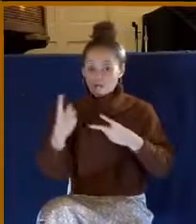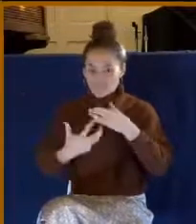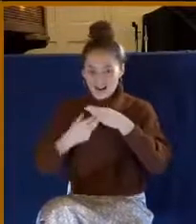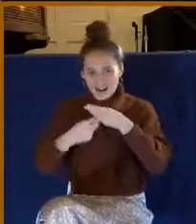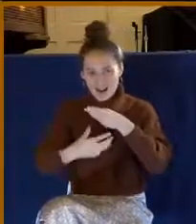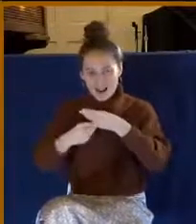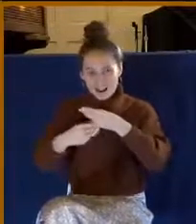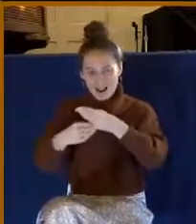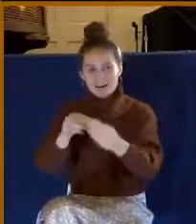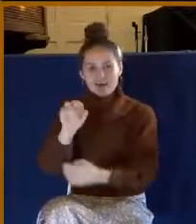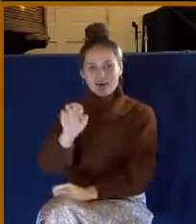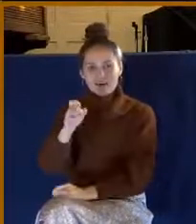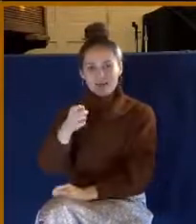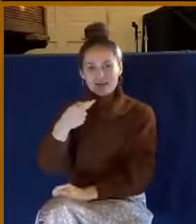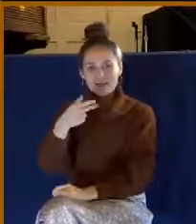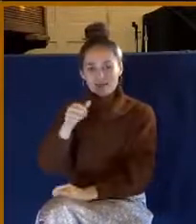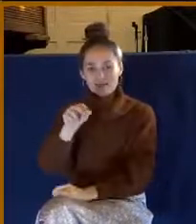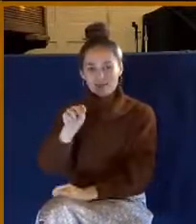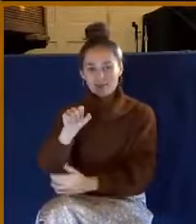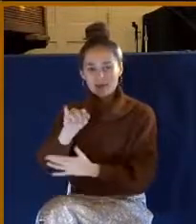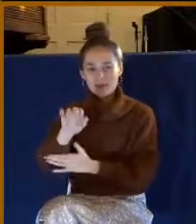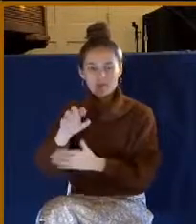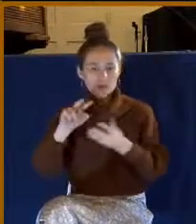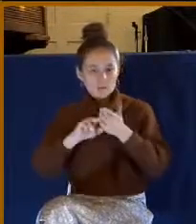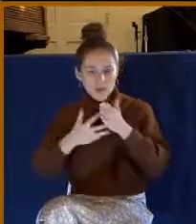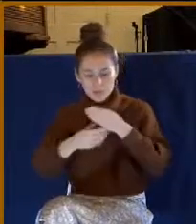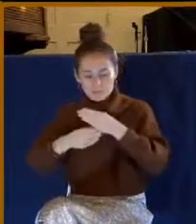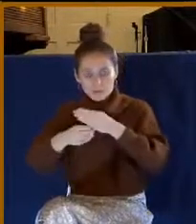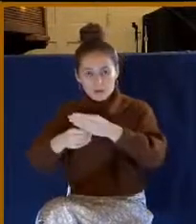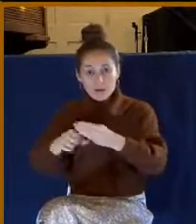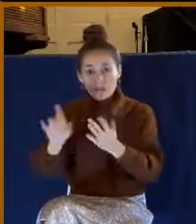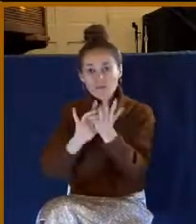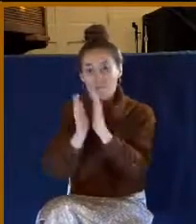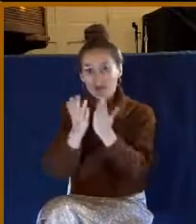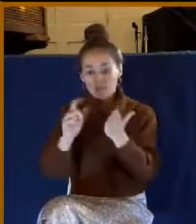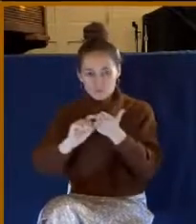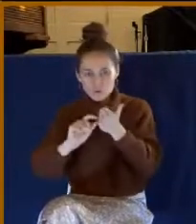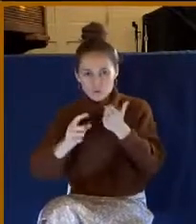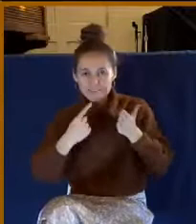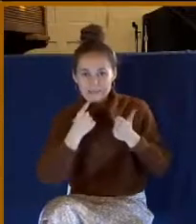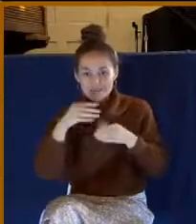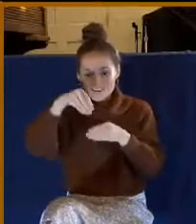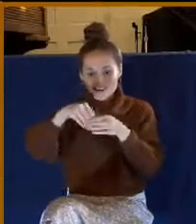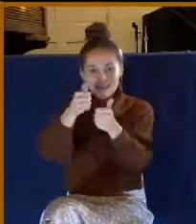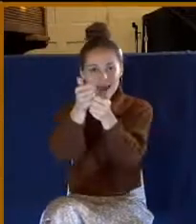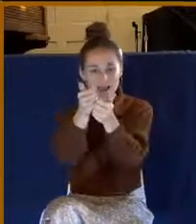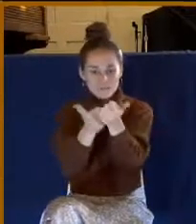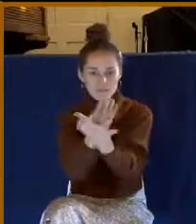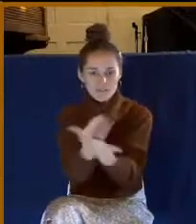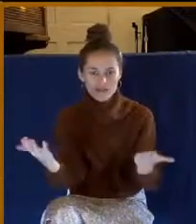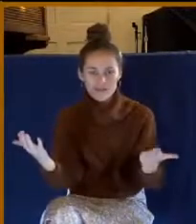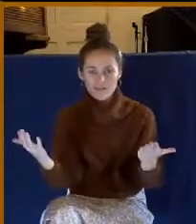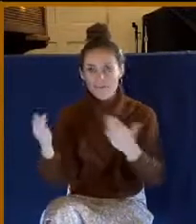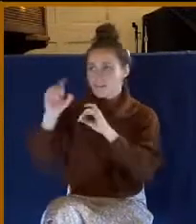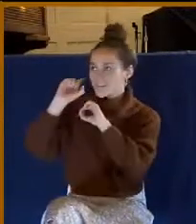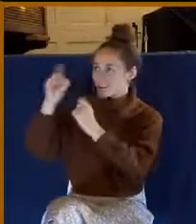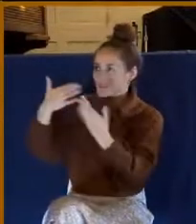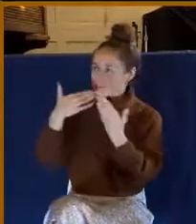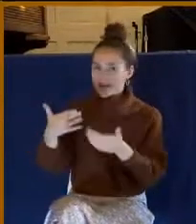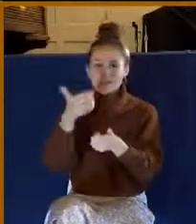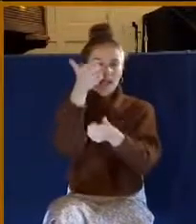by that? Look again at the verse, in everything, give thanks. Notice, in everything, give thanks.